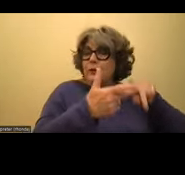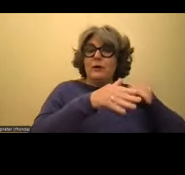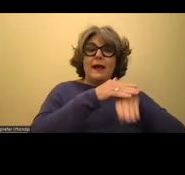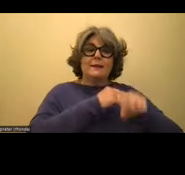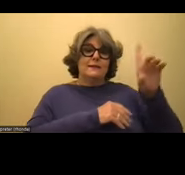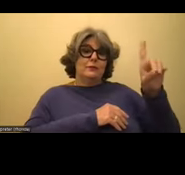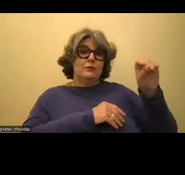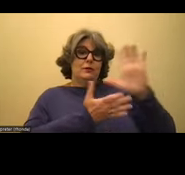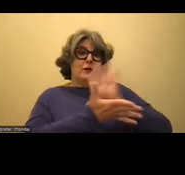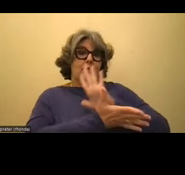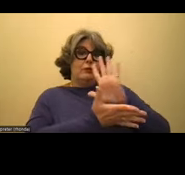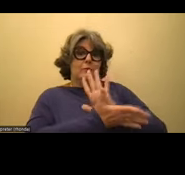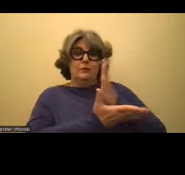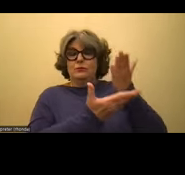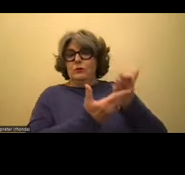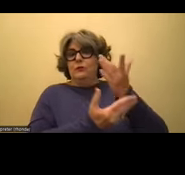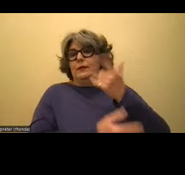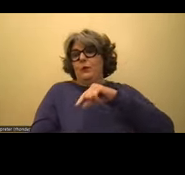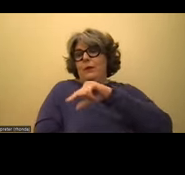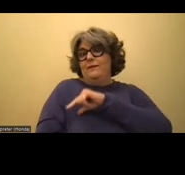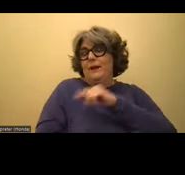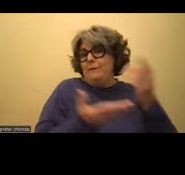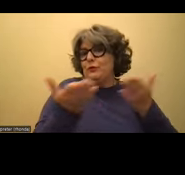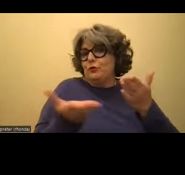documentation that talks about how they're eligible for this service.